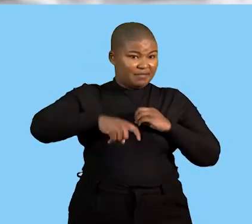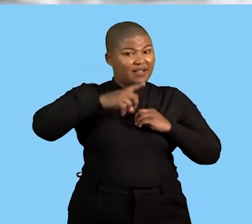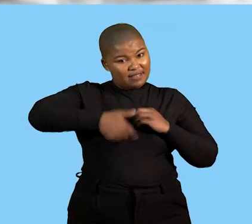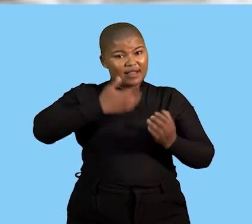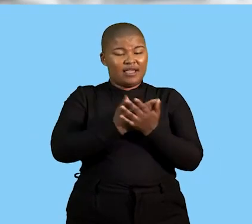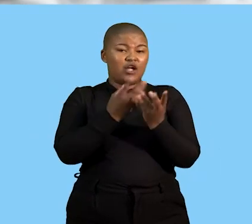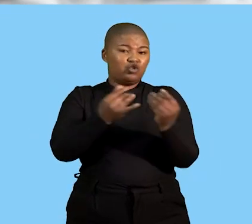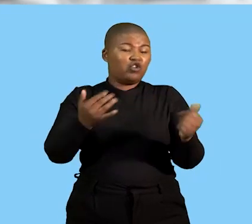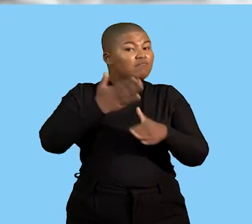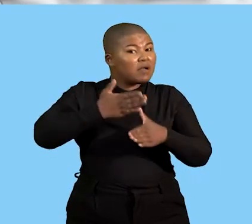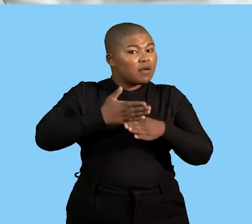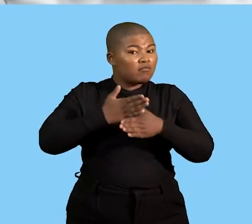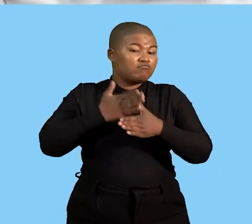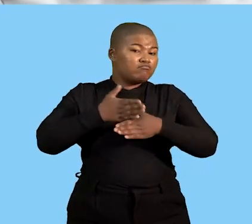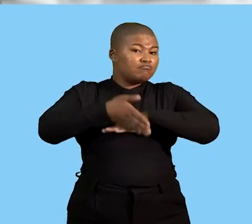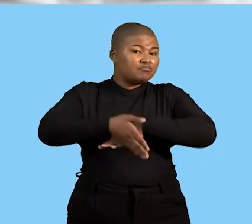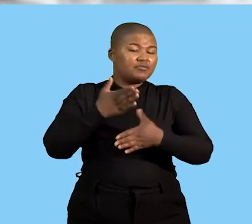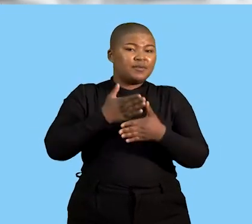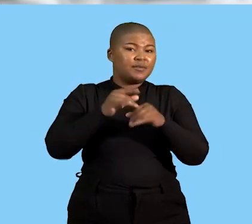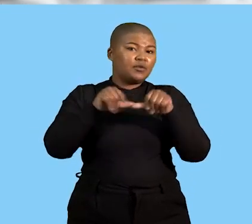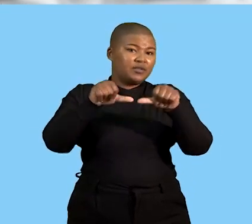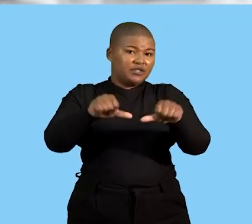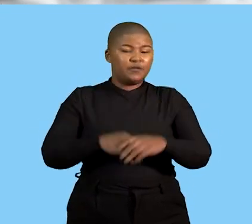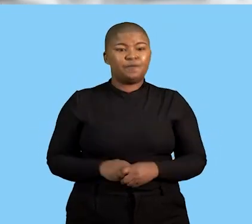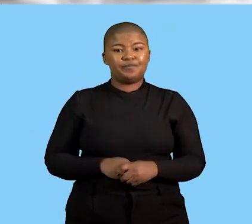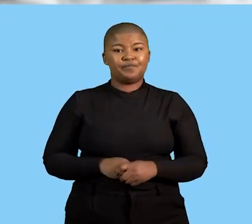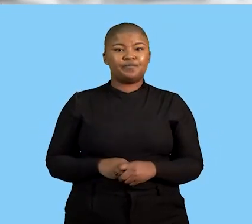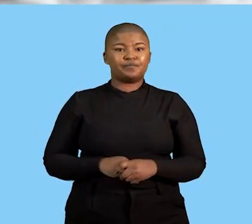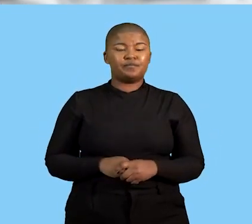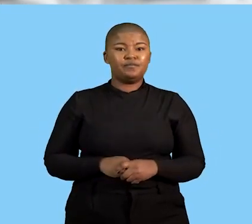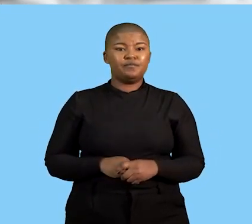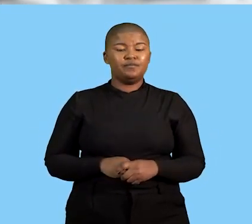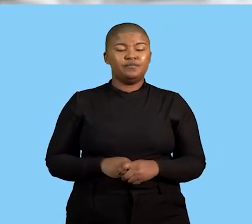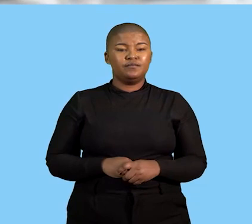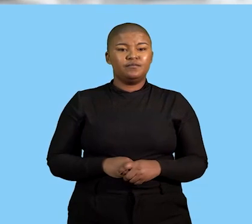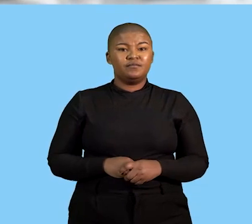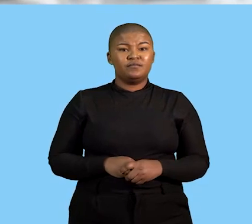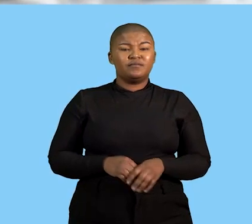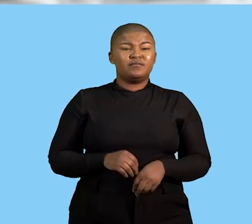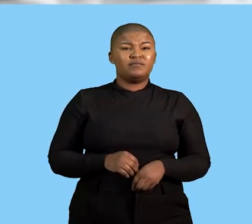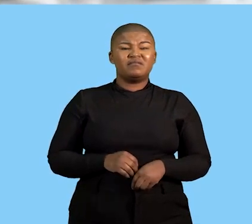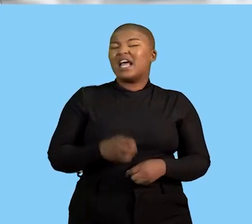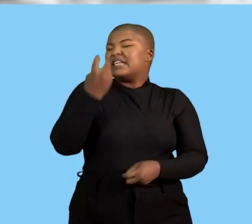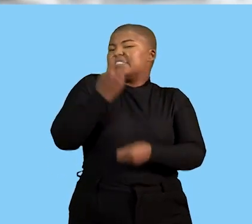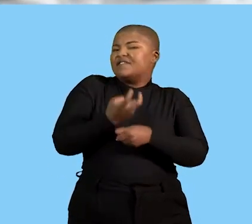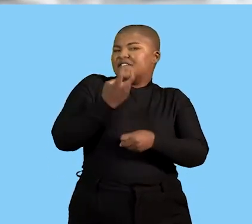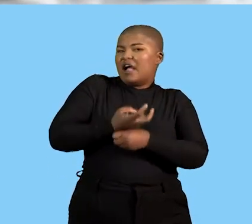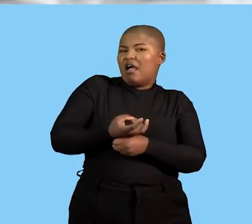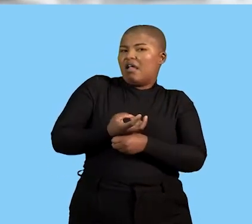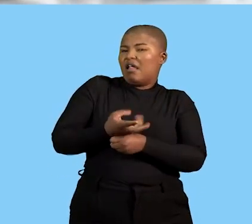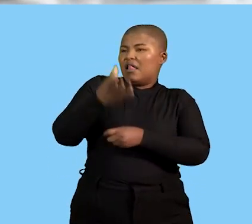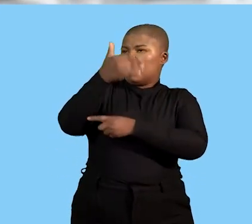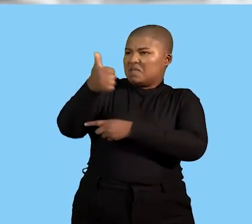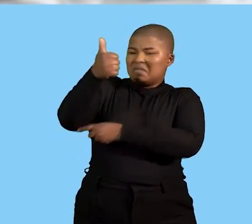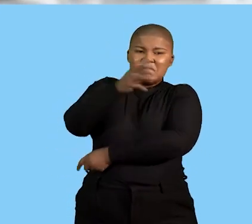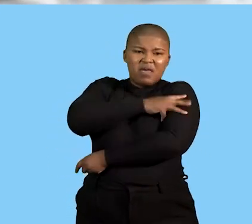that it can contribute to the productivity of the business then dealing with difficult employees this is basically generally to say how can